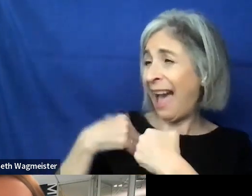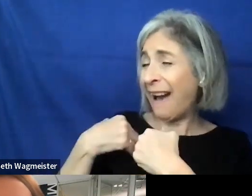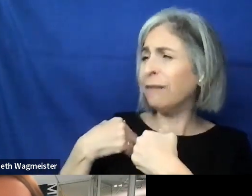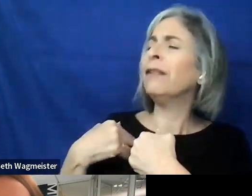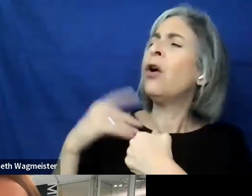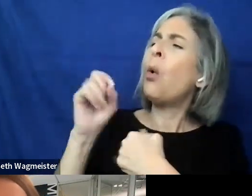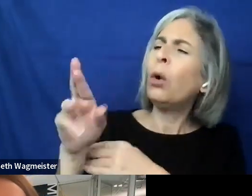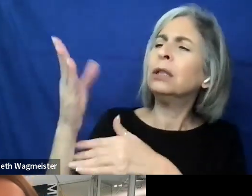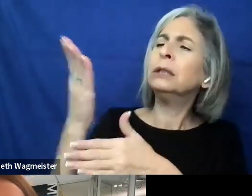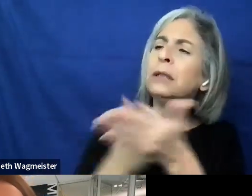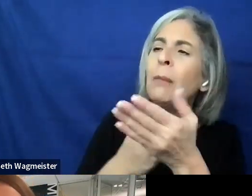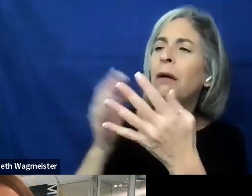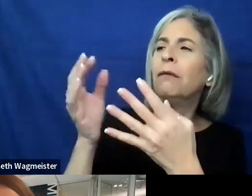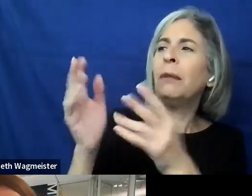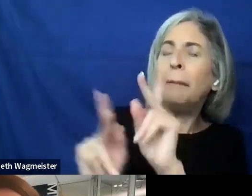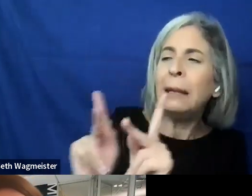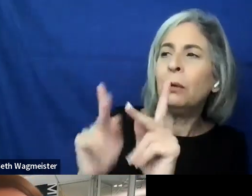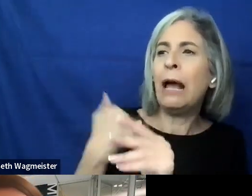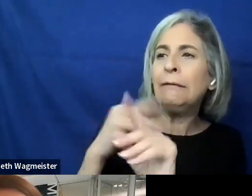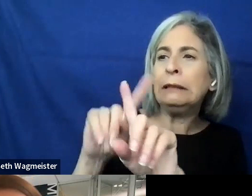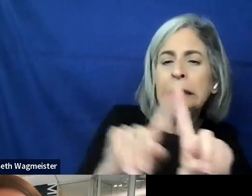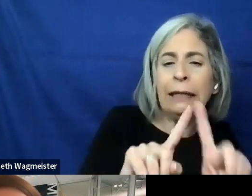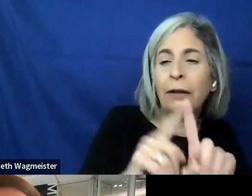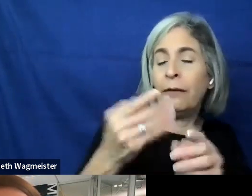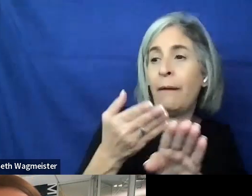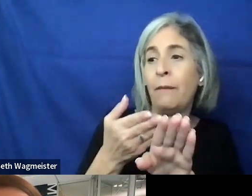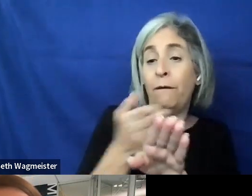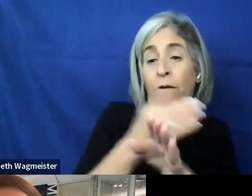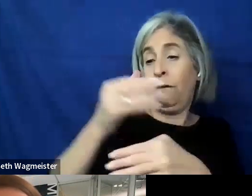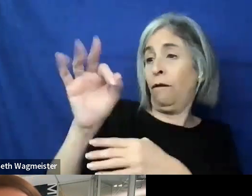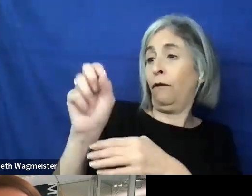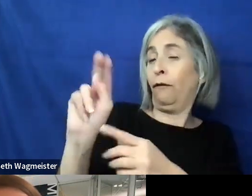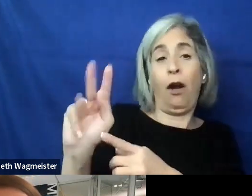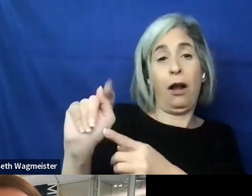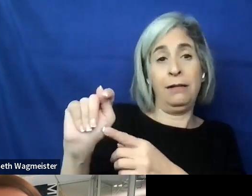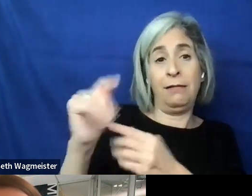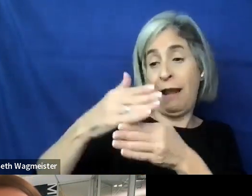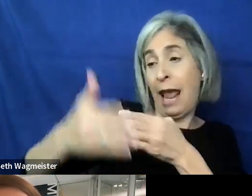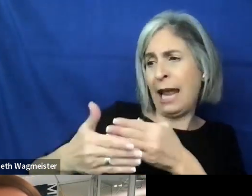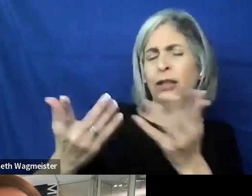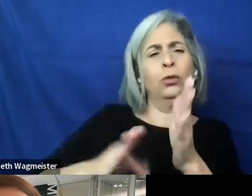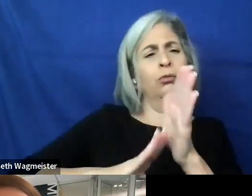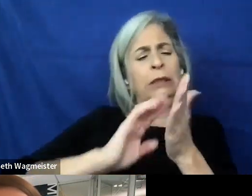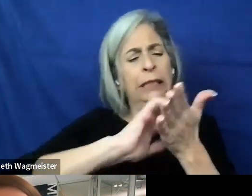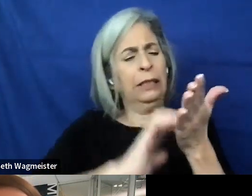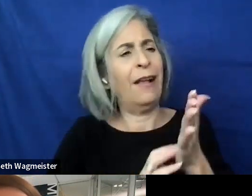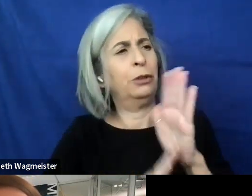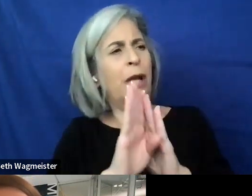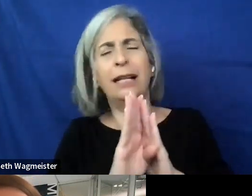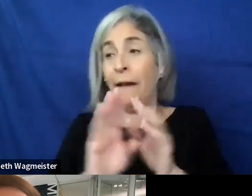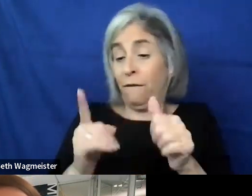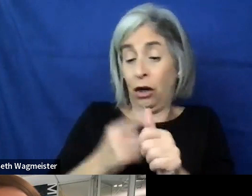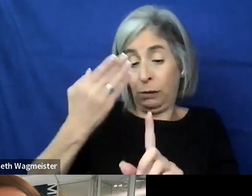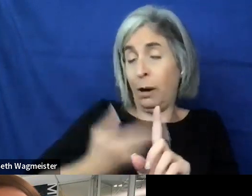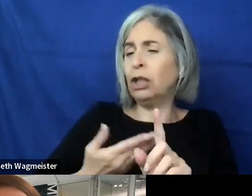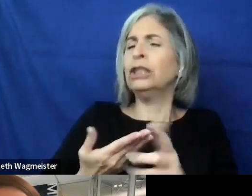some of the selection will have different things from front end, from design perspectives, but what are some of those tactical first-person